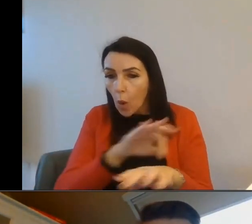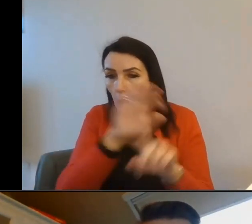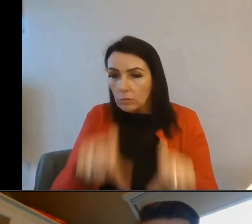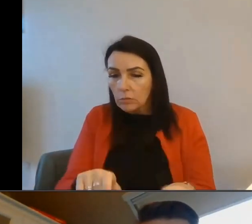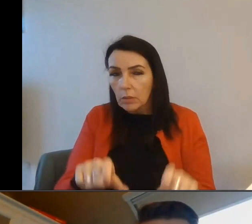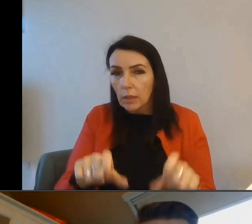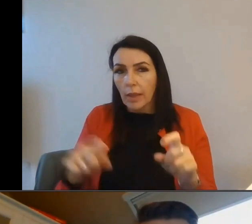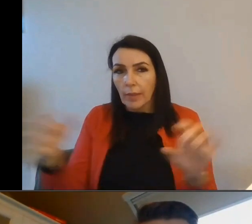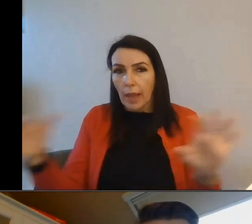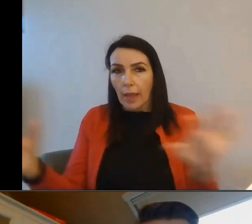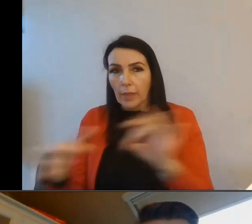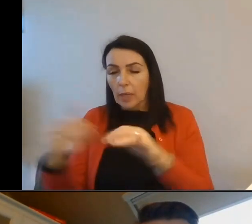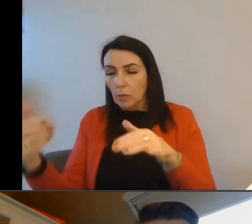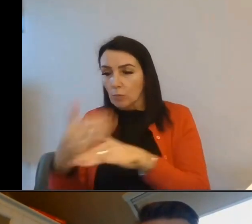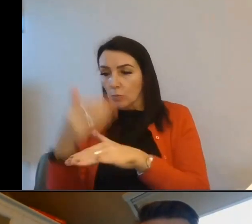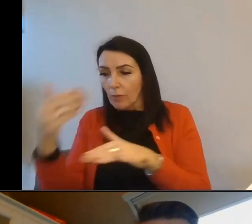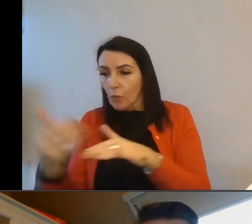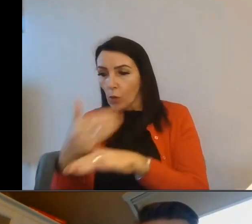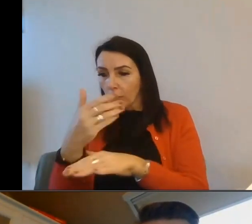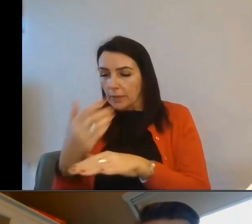which is not found on an EPC.